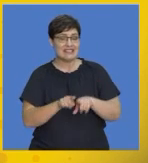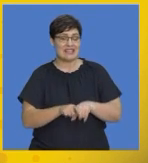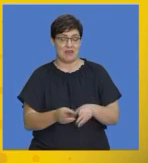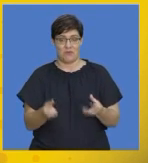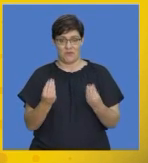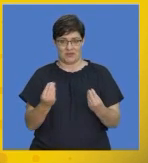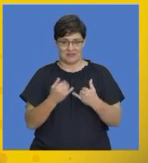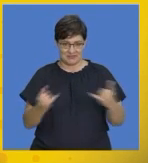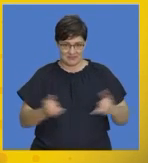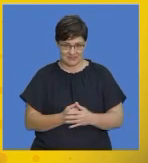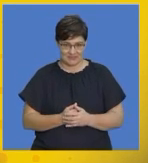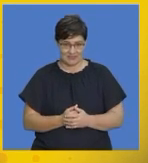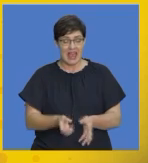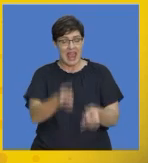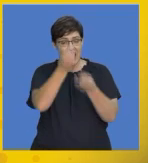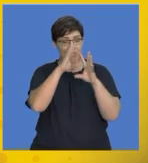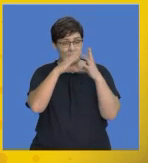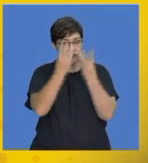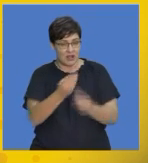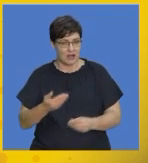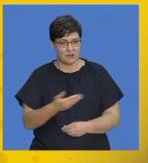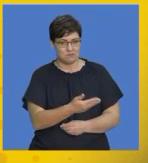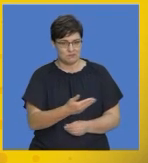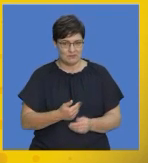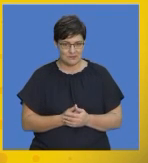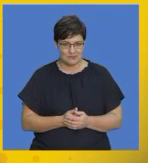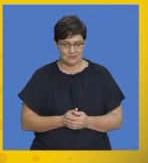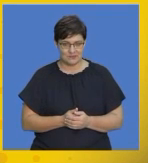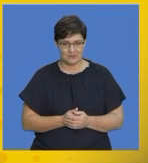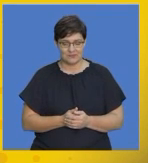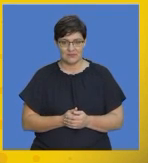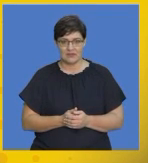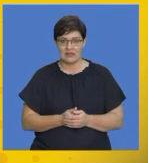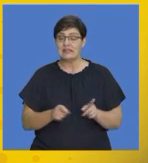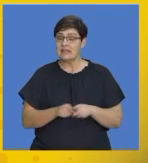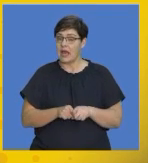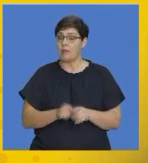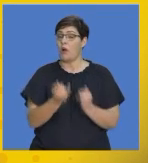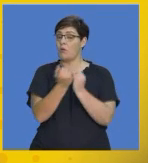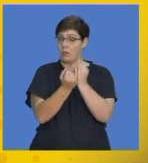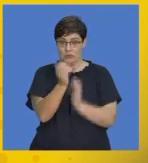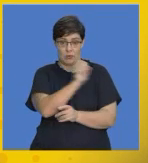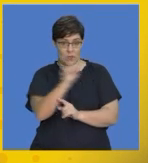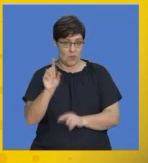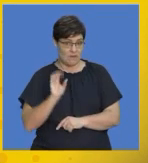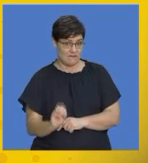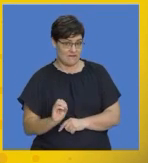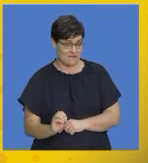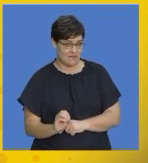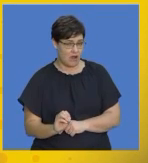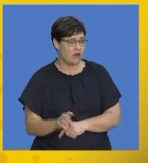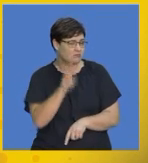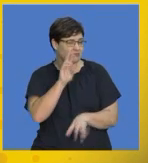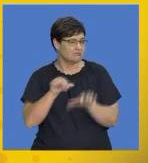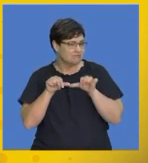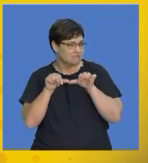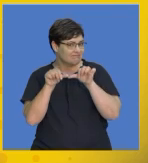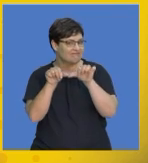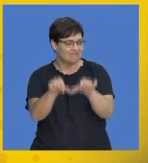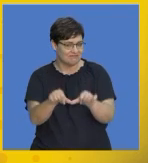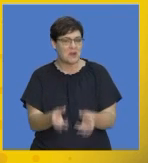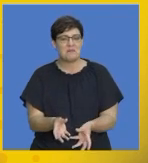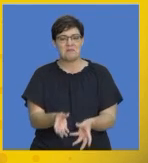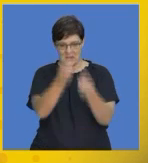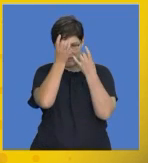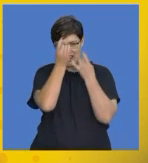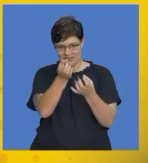WhatsApp line. All of the details are on the screen. We also have a cool competition going on for you guys so please stay tuned to get